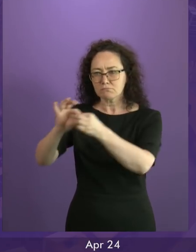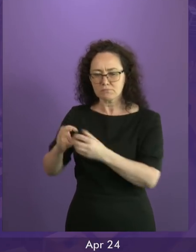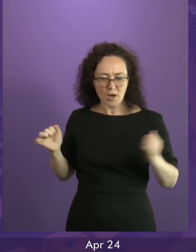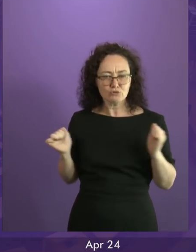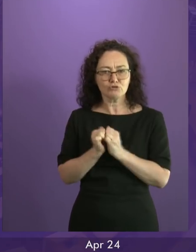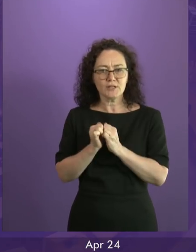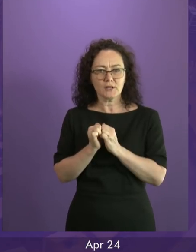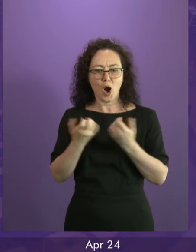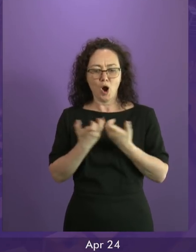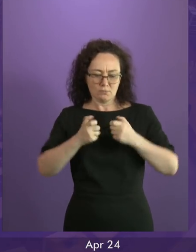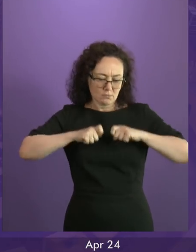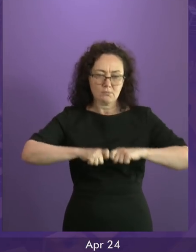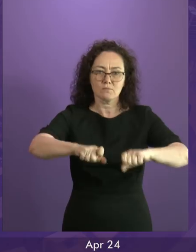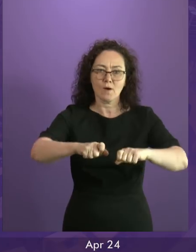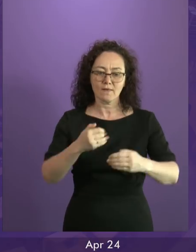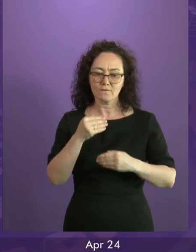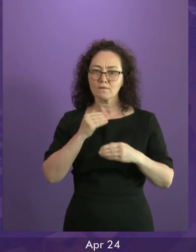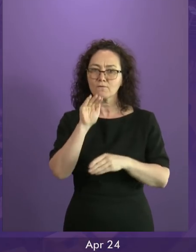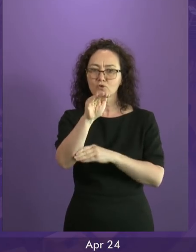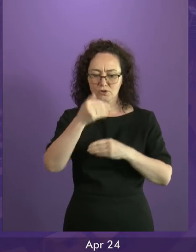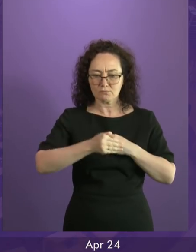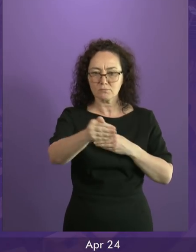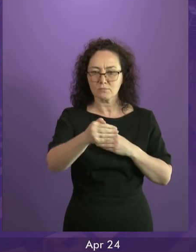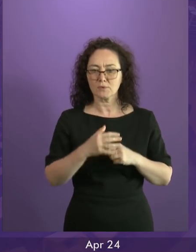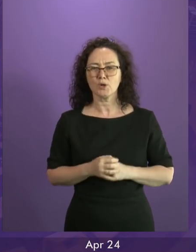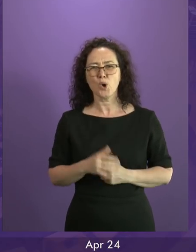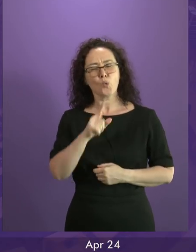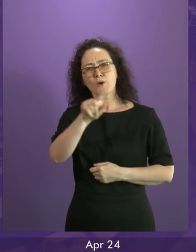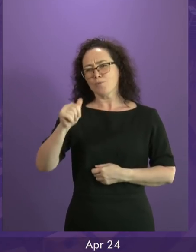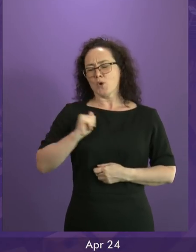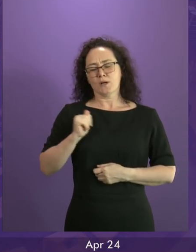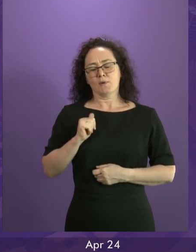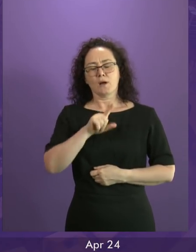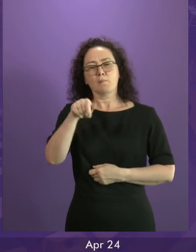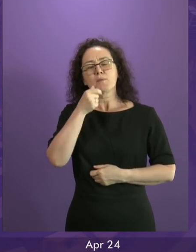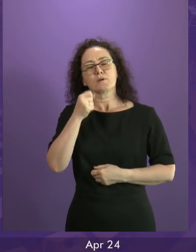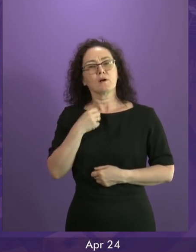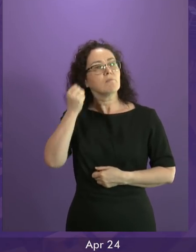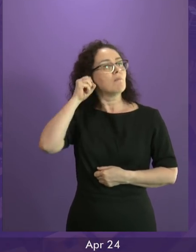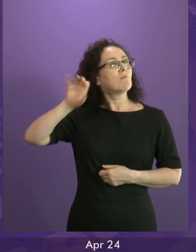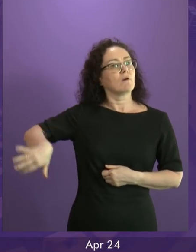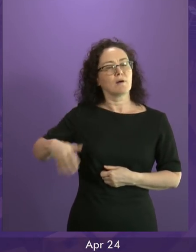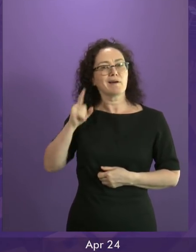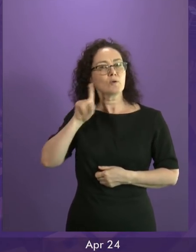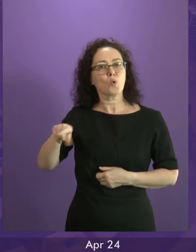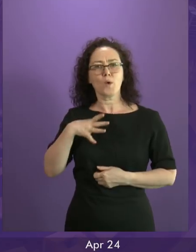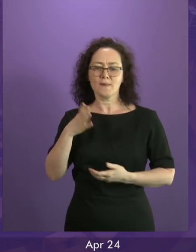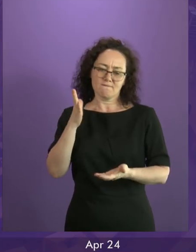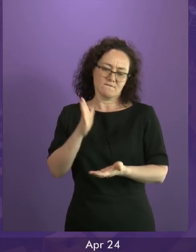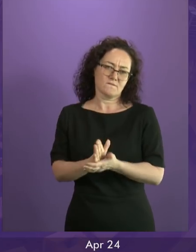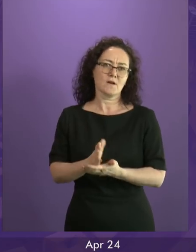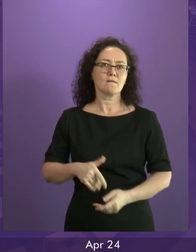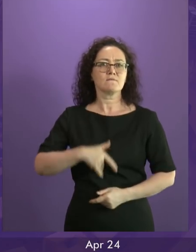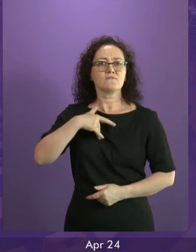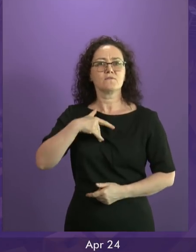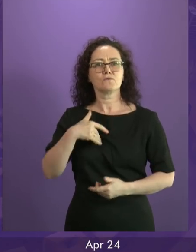expects any of us to abandon deeply held beliefs. Just as Labour and Tory MSPs will continue to believe that